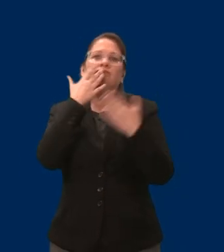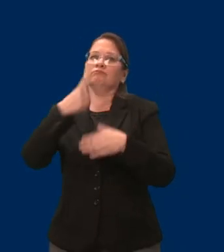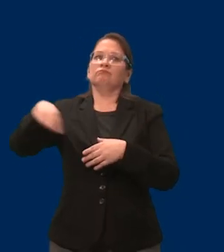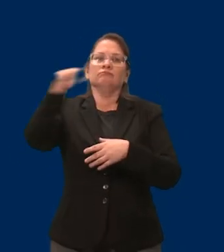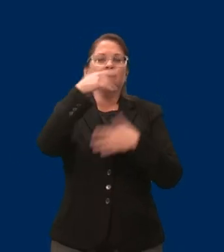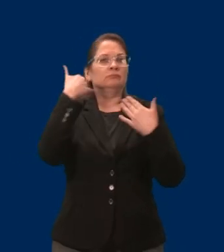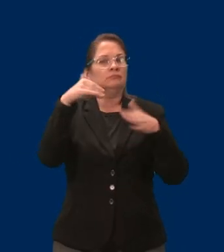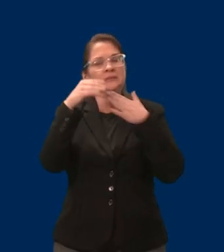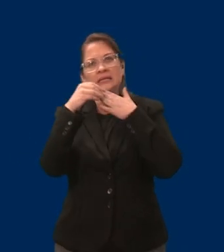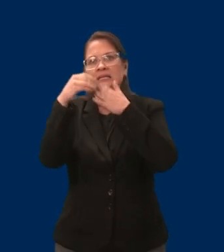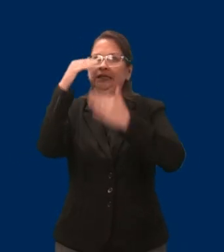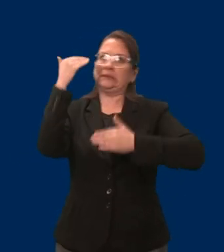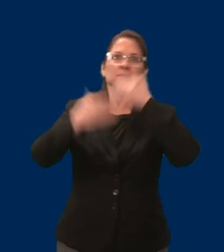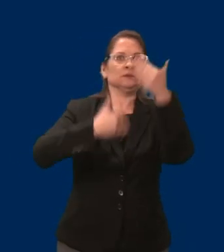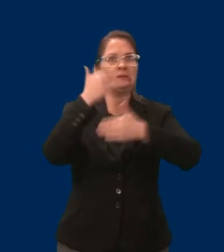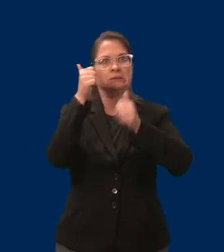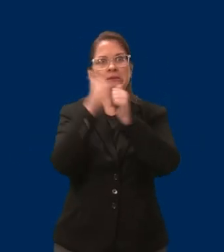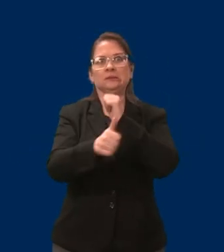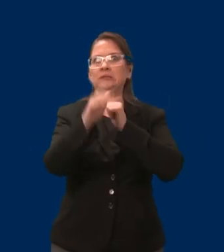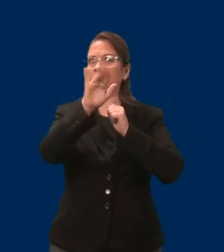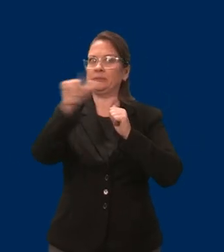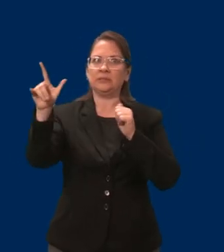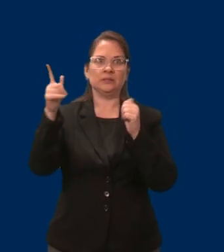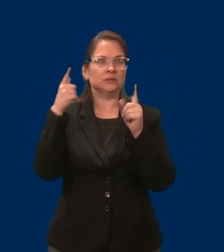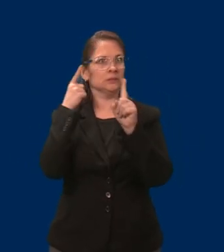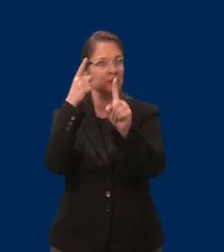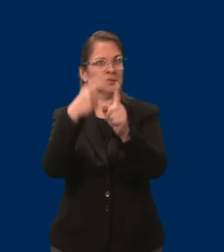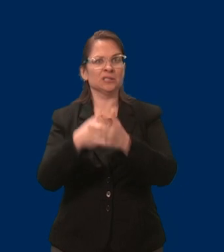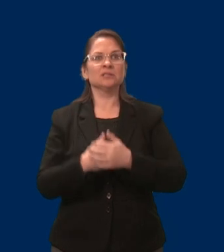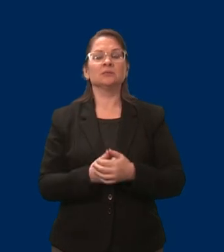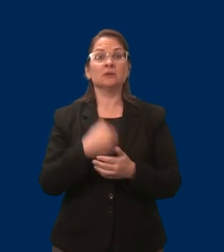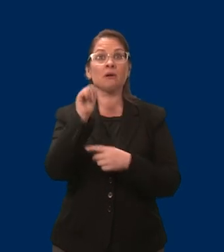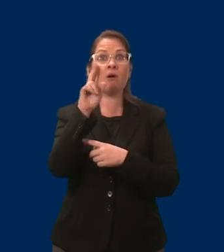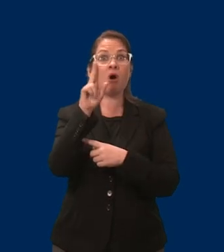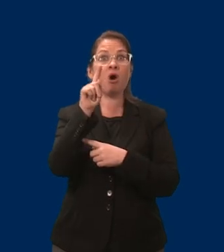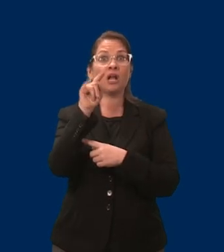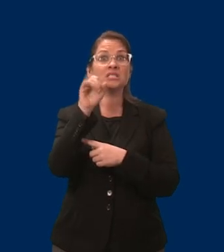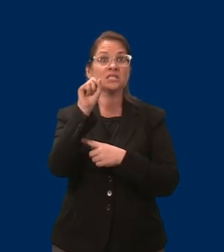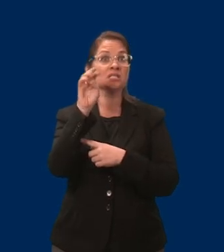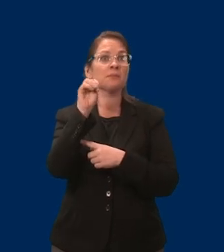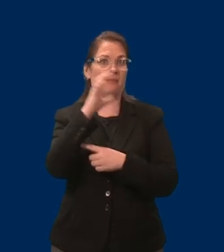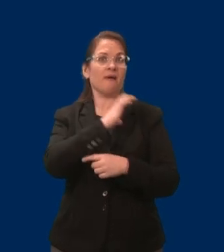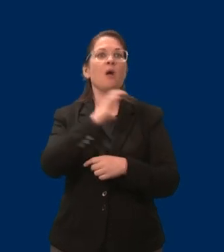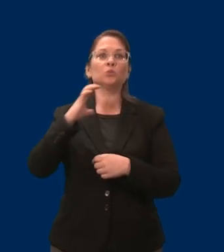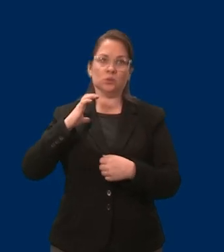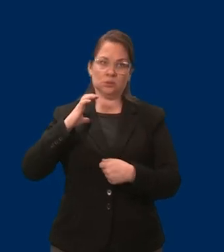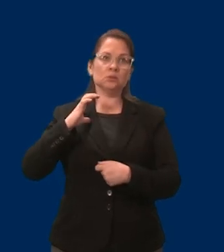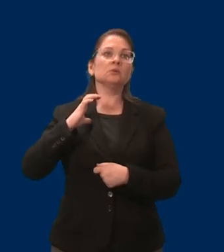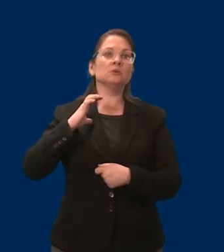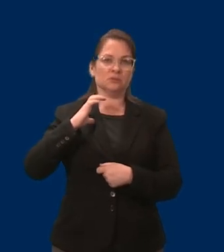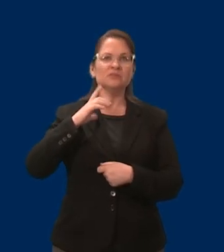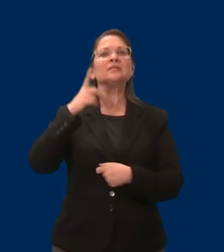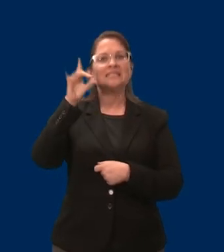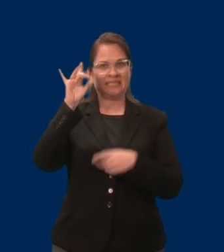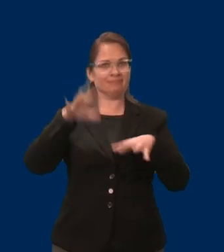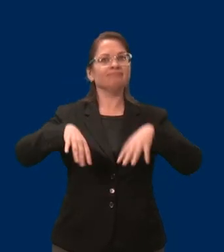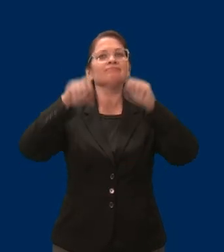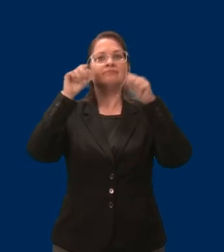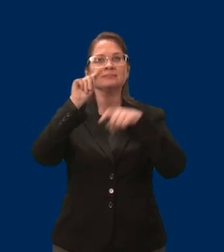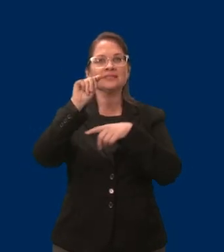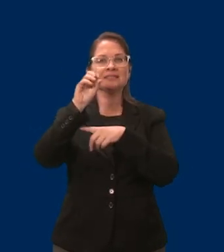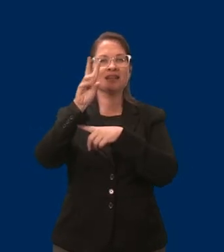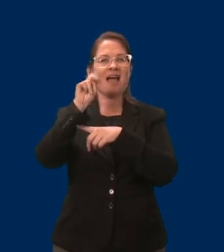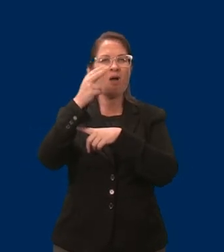last year in the autistic autism count. Senator Abeler's autism council had a town hall on transition. And John came to the table and said